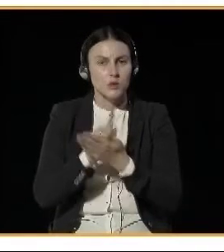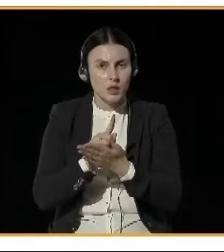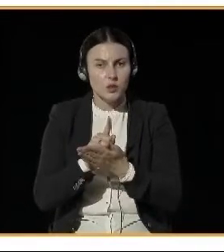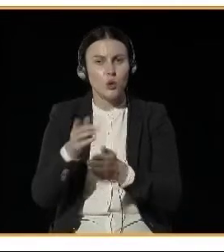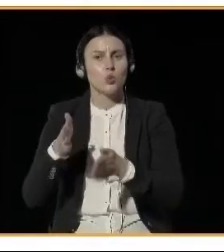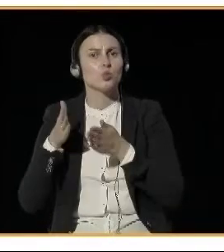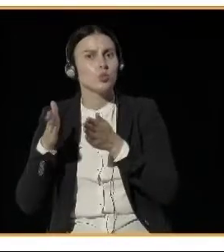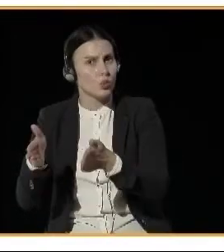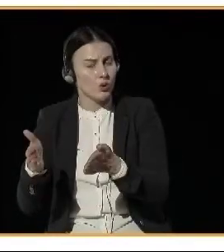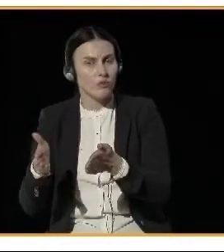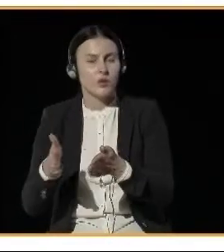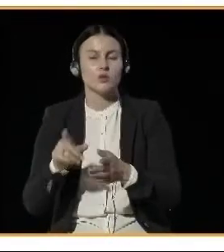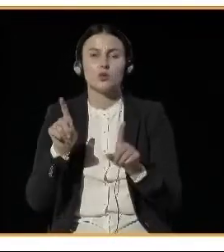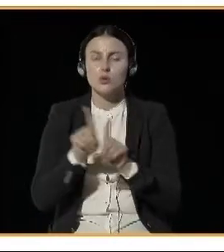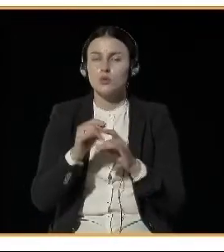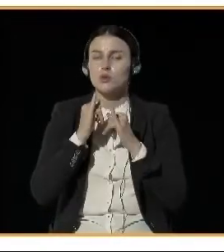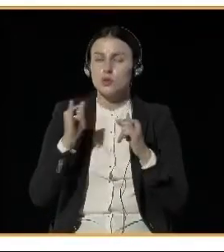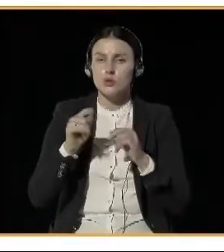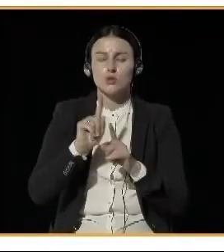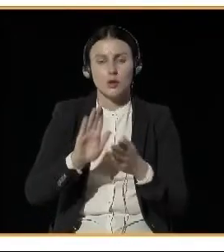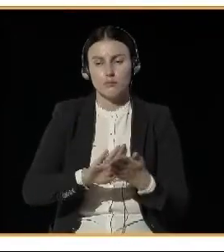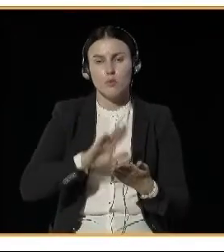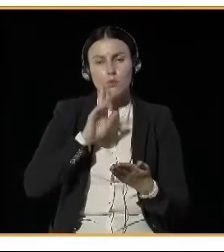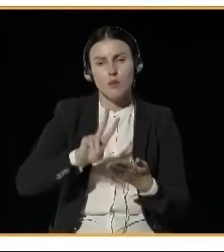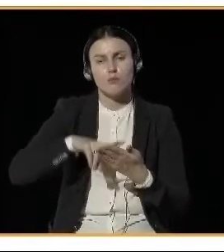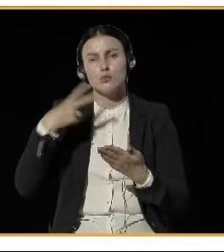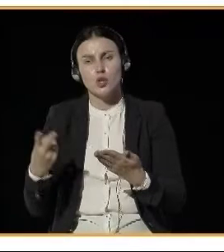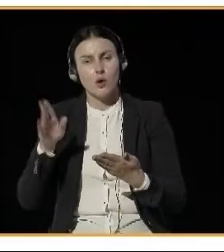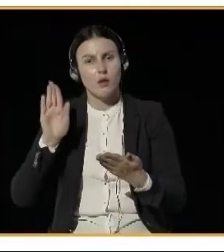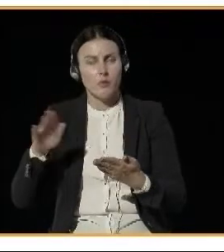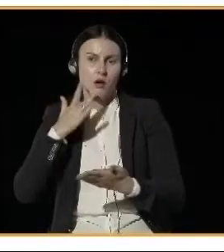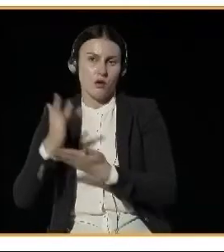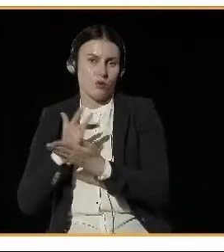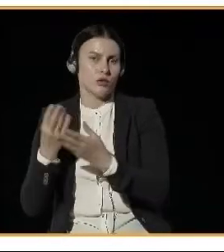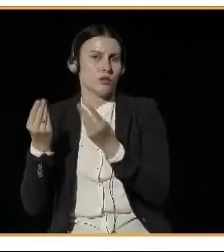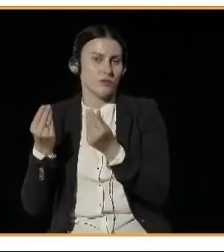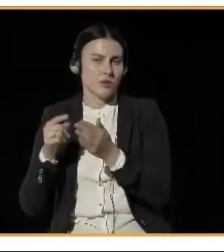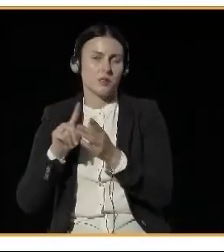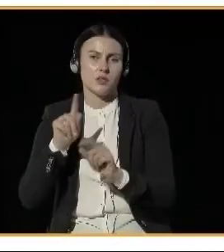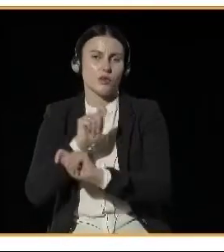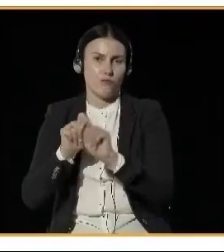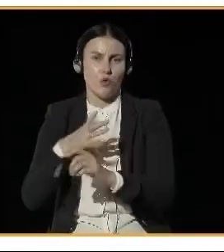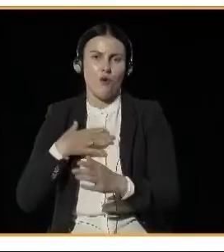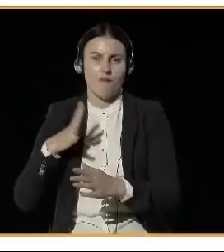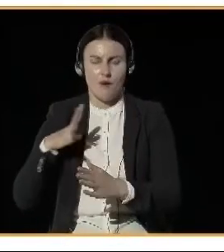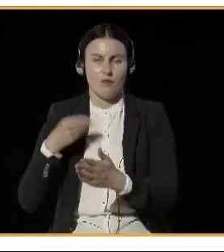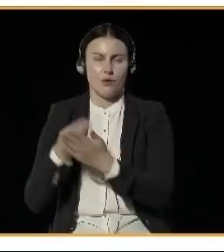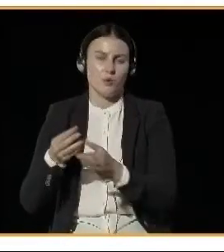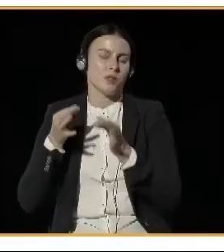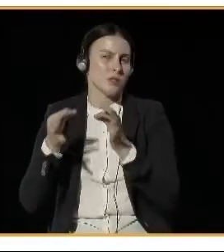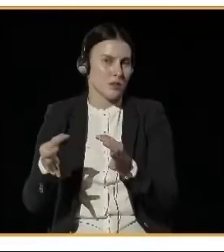or petrol car. So in this way, the Norwegian car tax system set by the national government